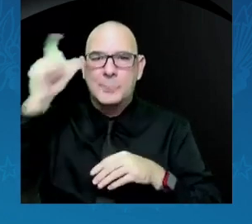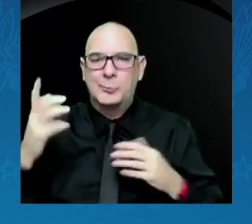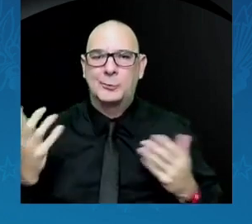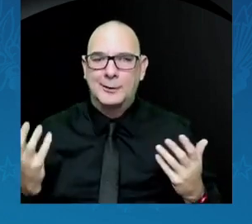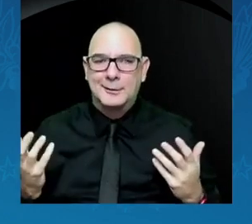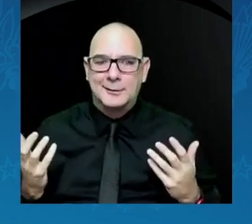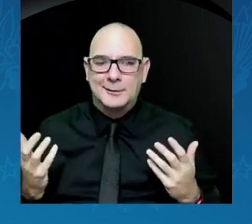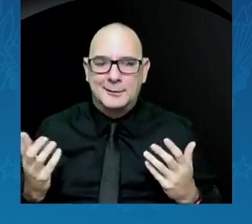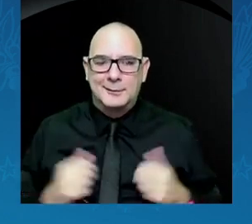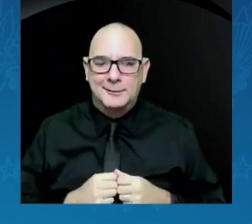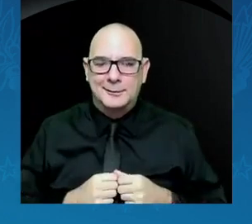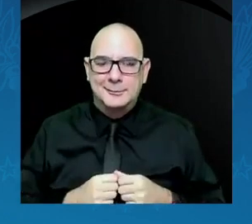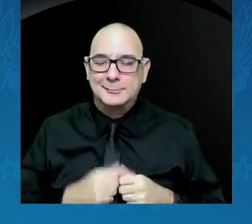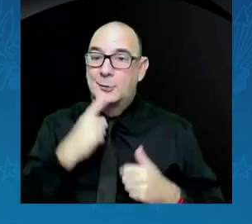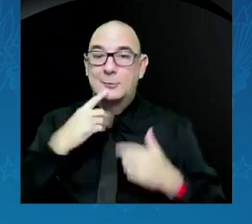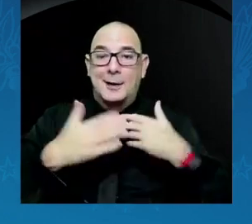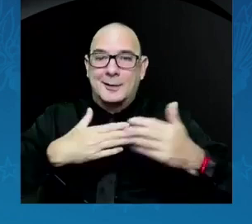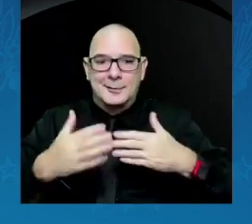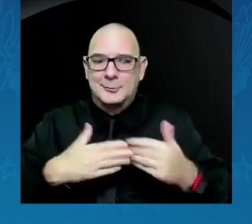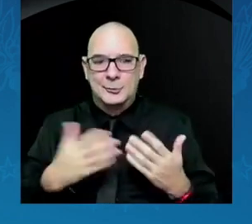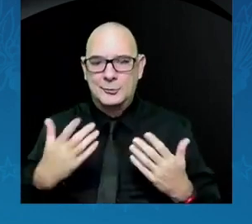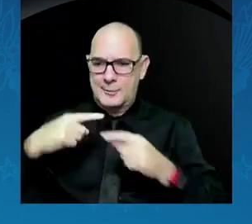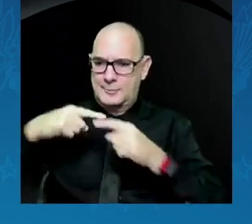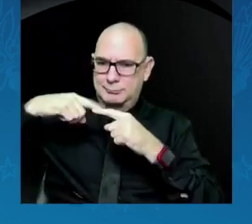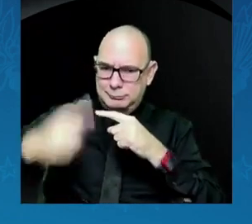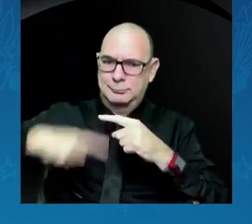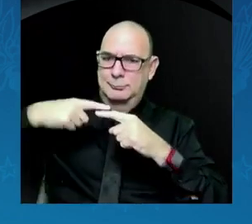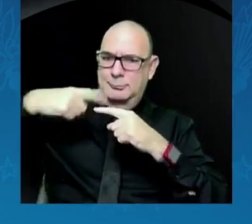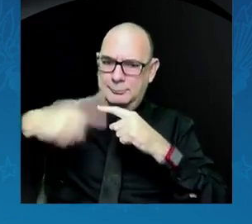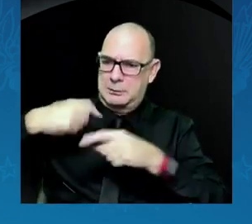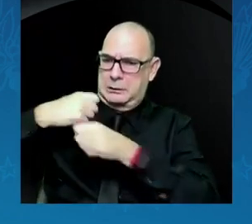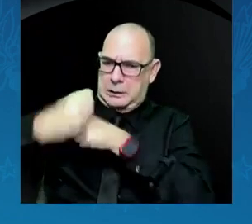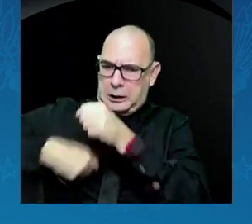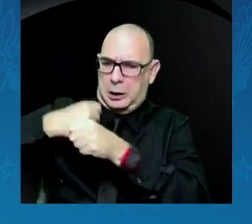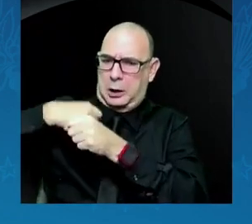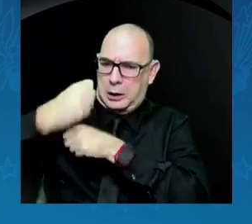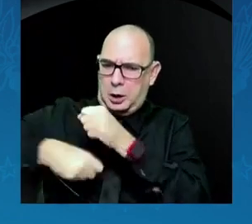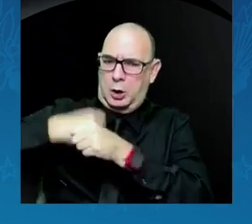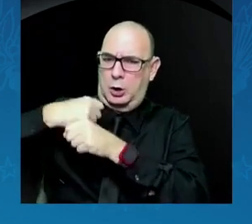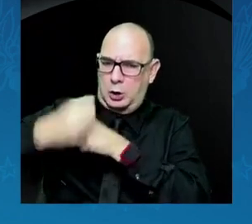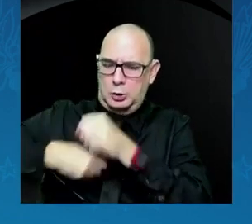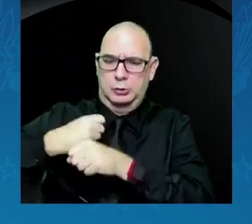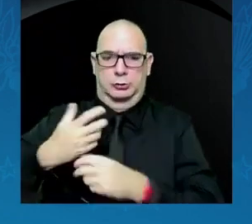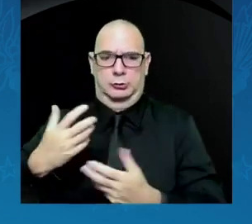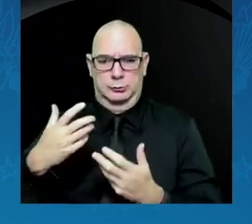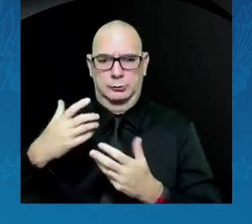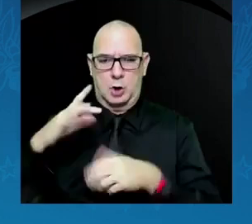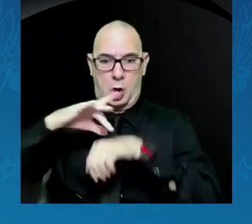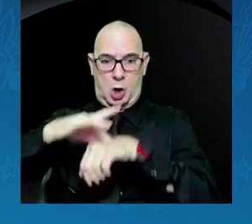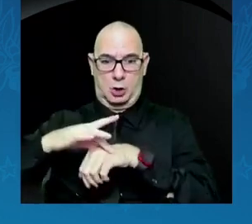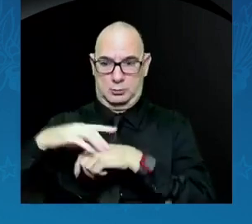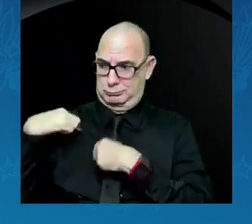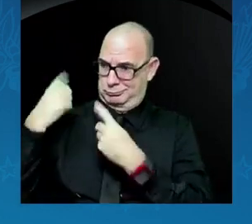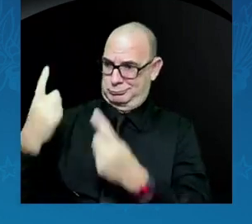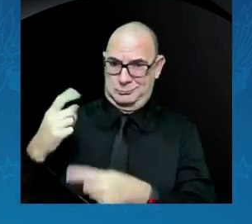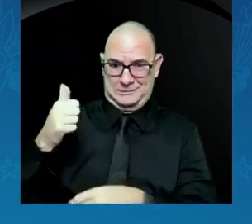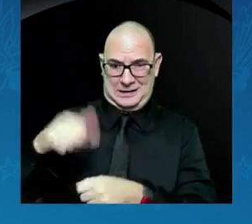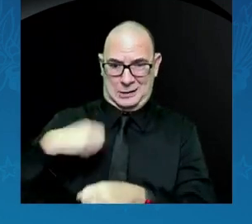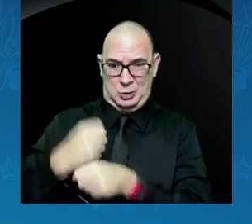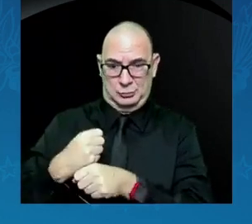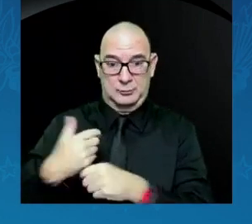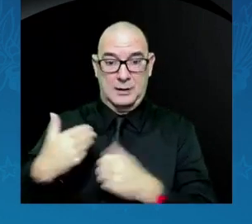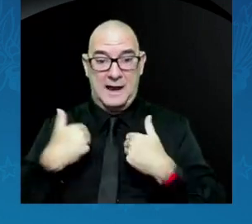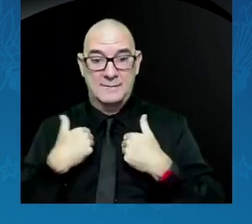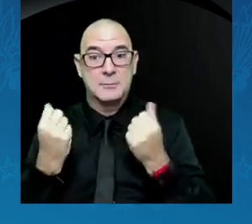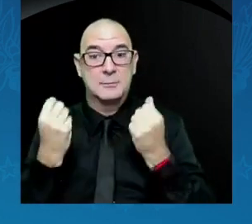the Earth. In the decades since our nation has launched space stations and